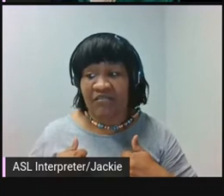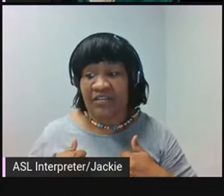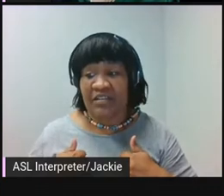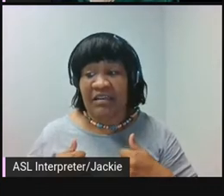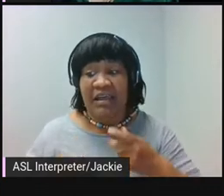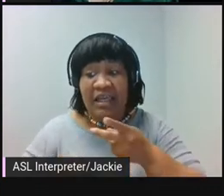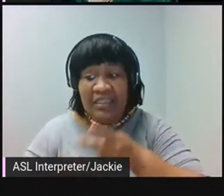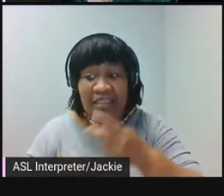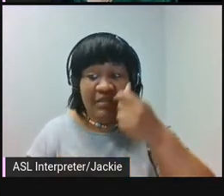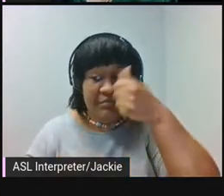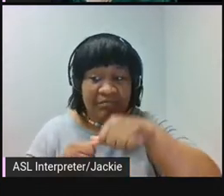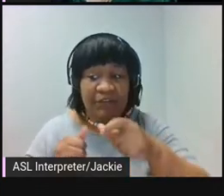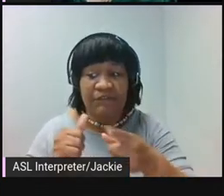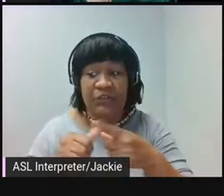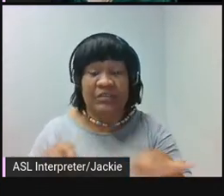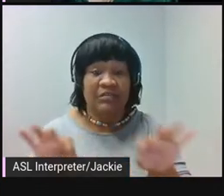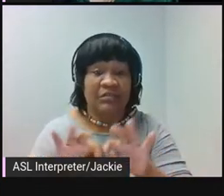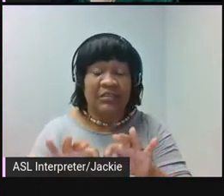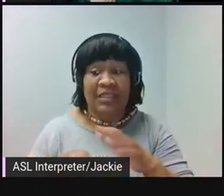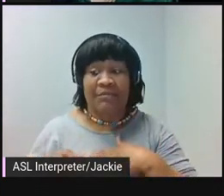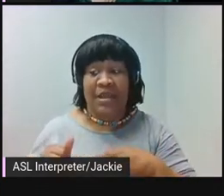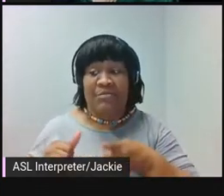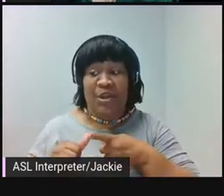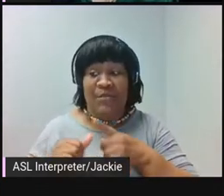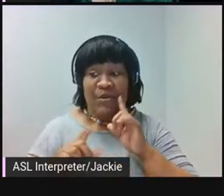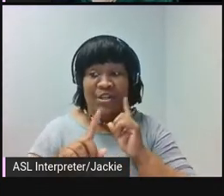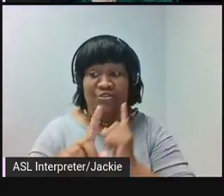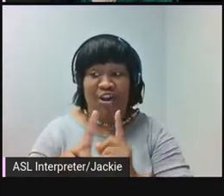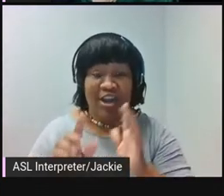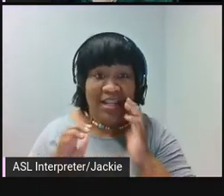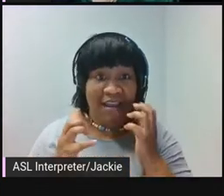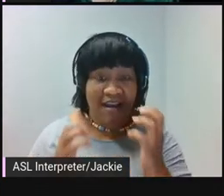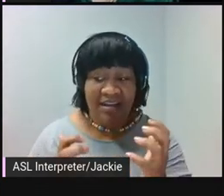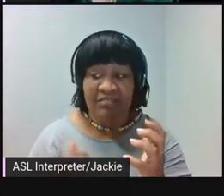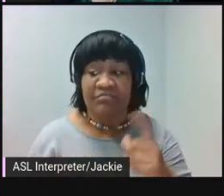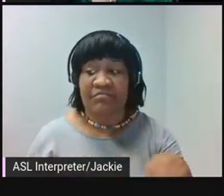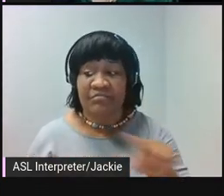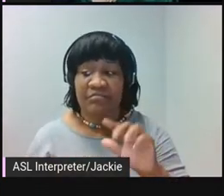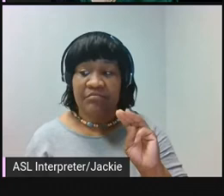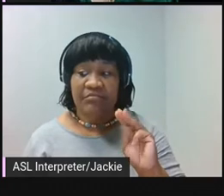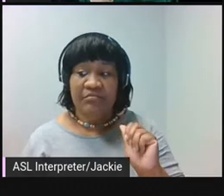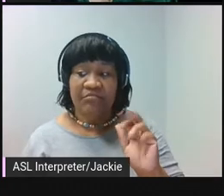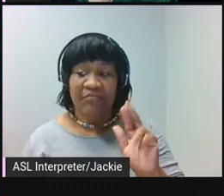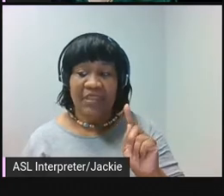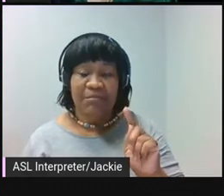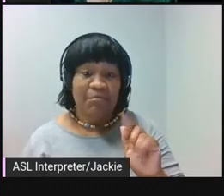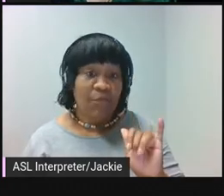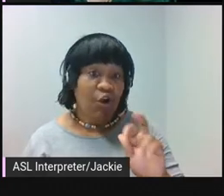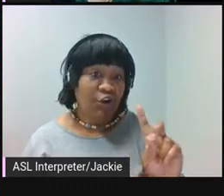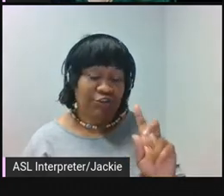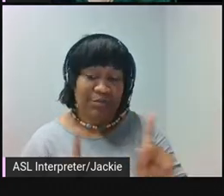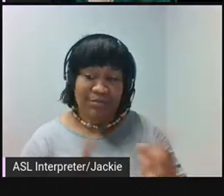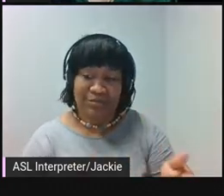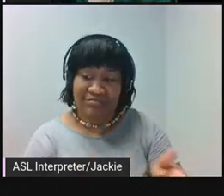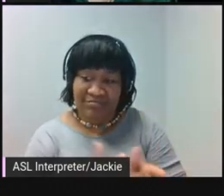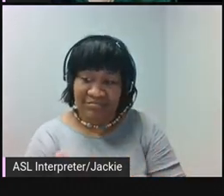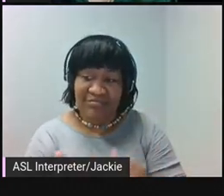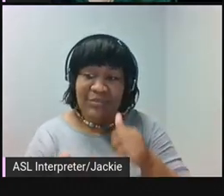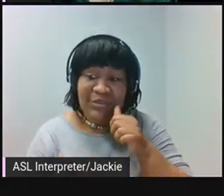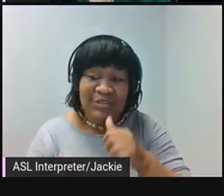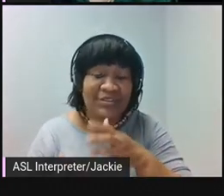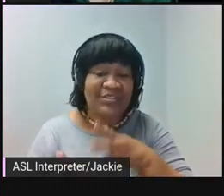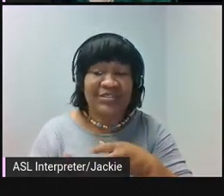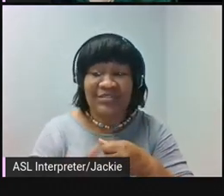I keep in mind, first and foremost, that my primary targeted audience are the martyred femmes, girls, and women who didn't choose the